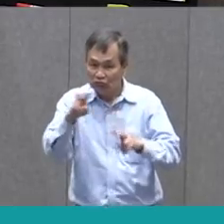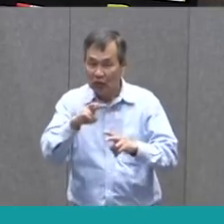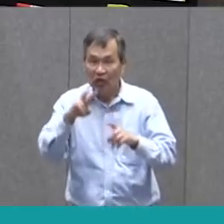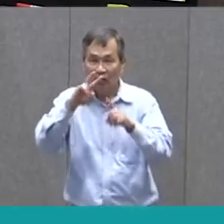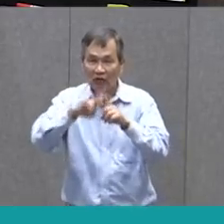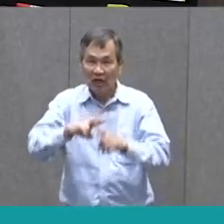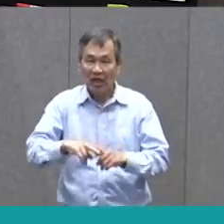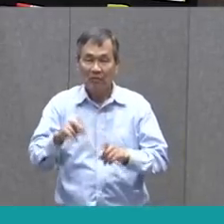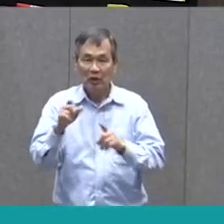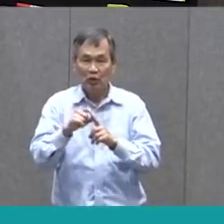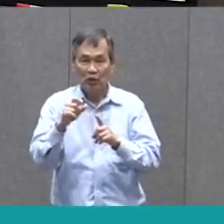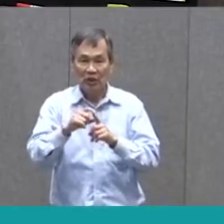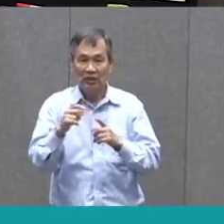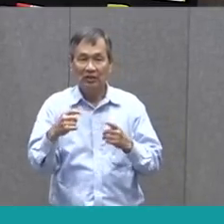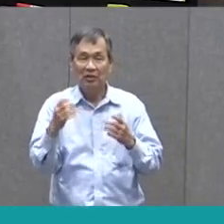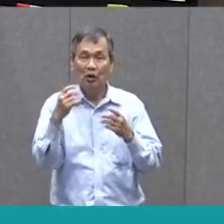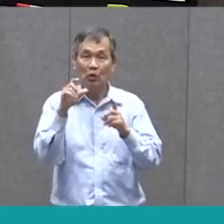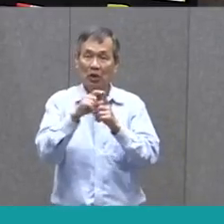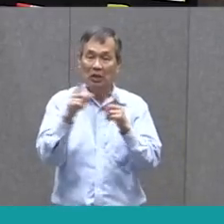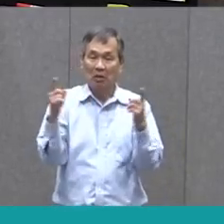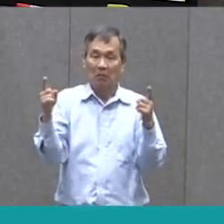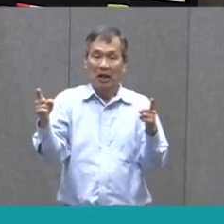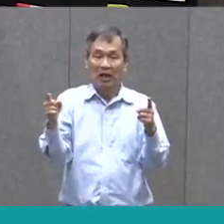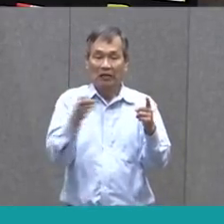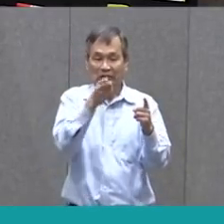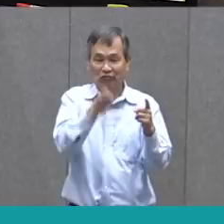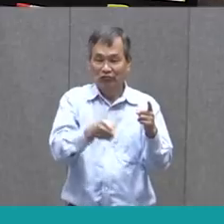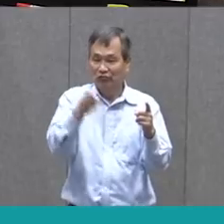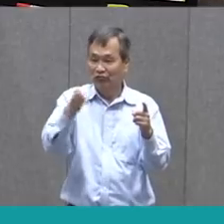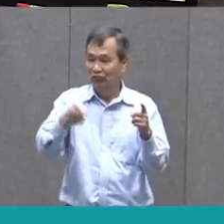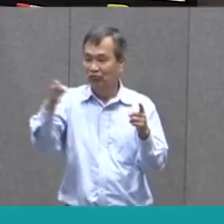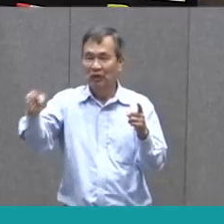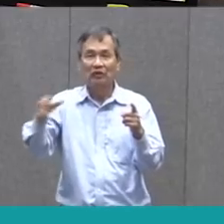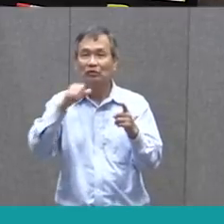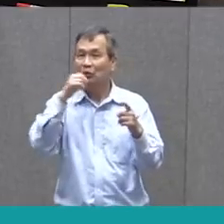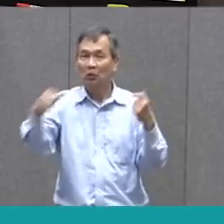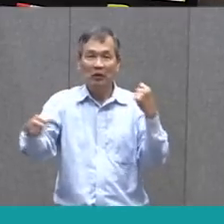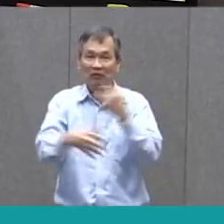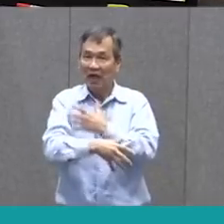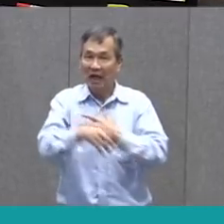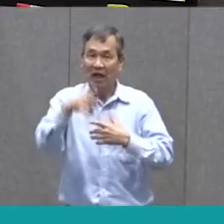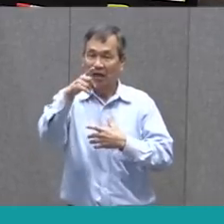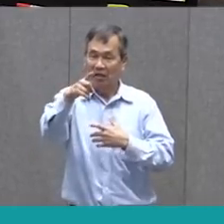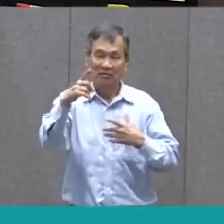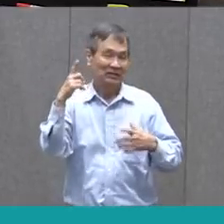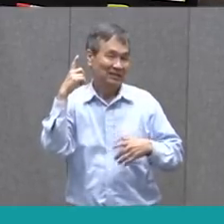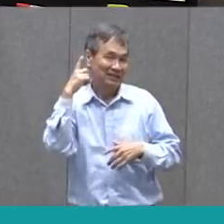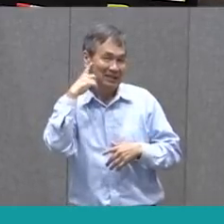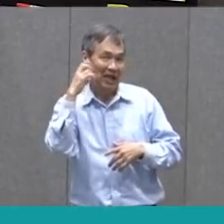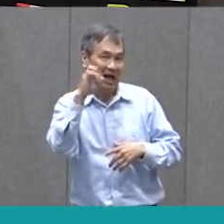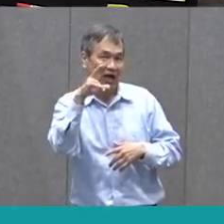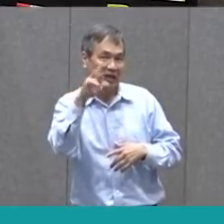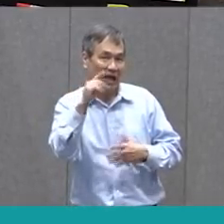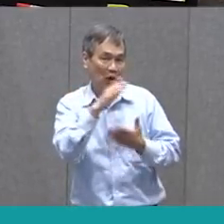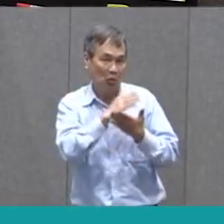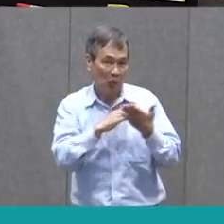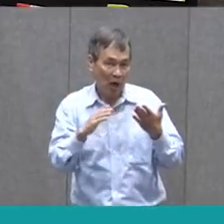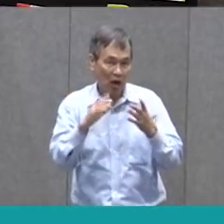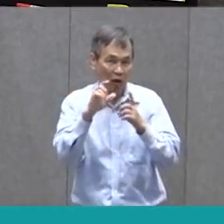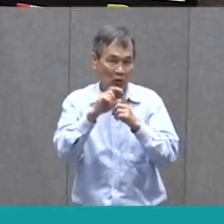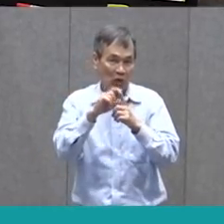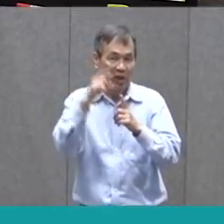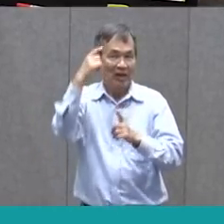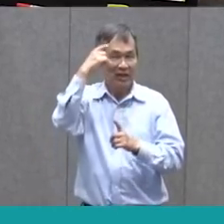multisyllabic, that we don't have to be afraid of. We can look for parts that we do know. We can sound out pieces. And we can